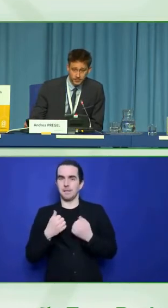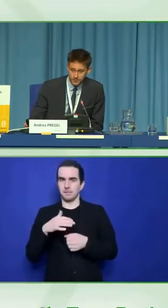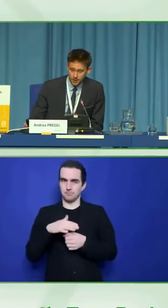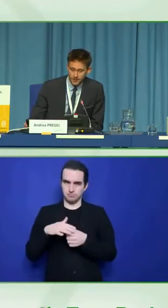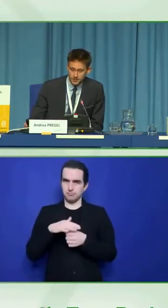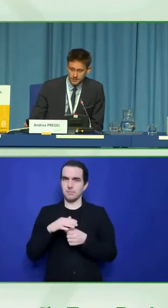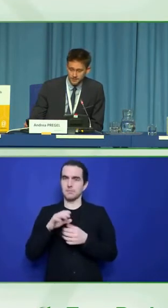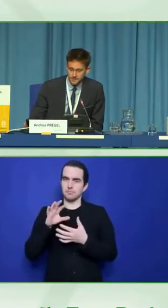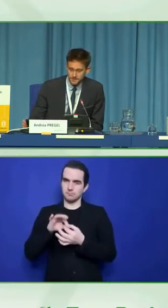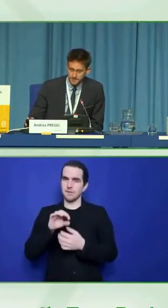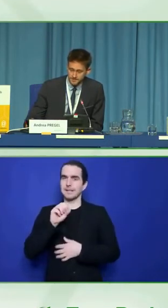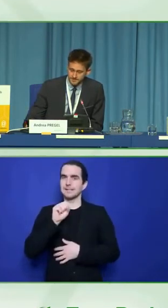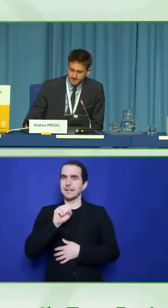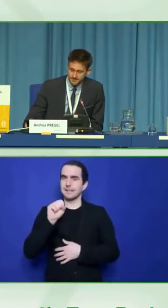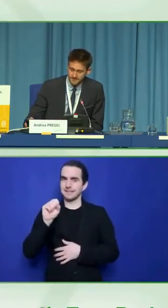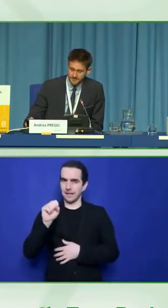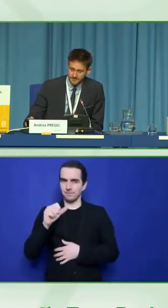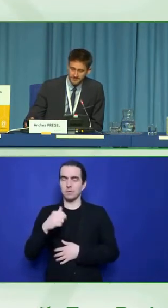Can I have the slides, please?